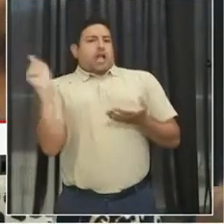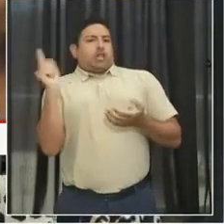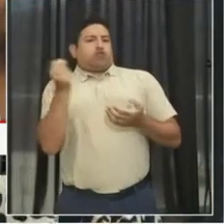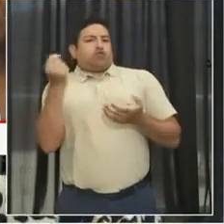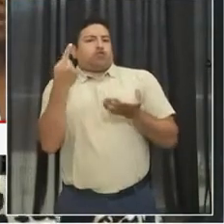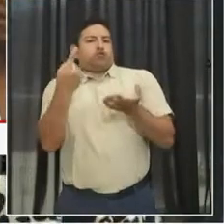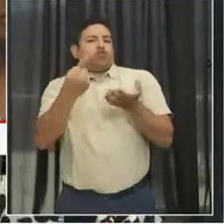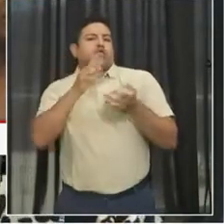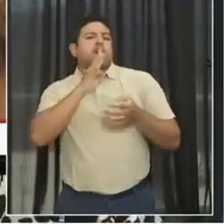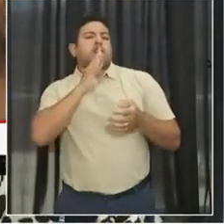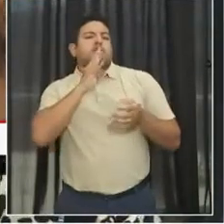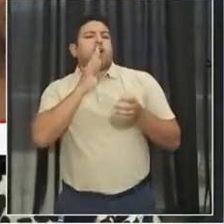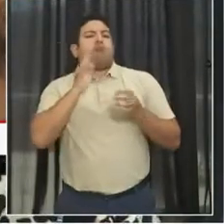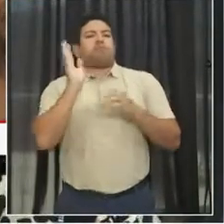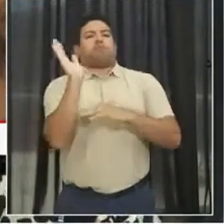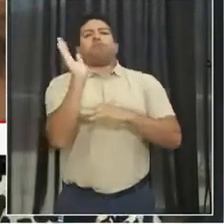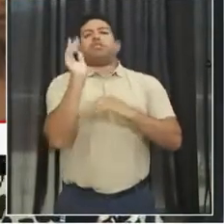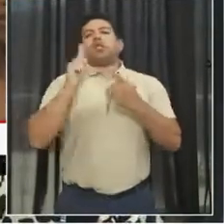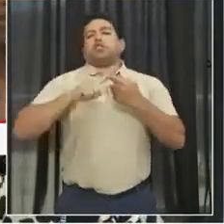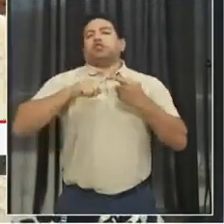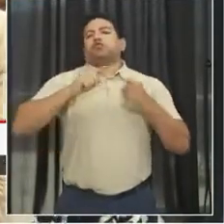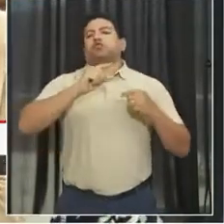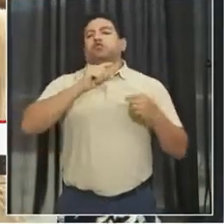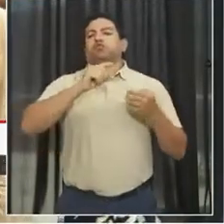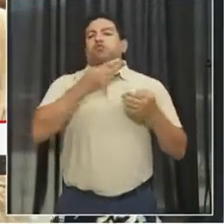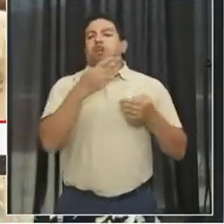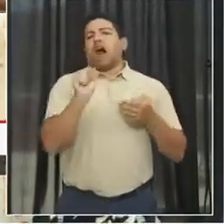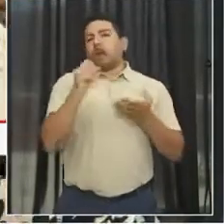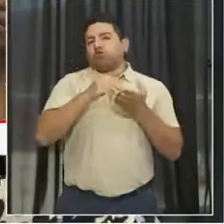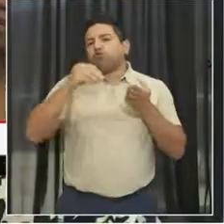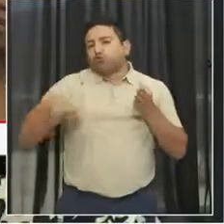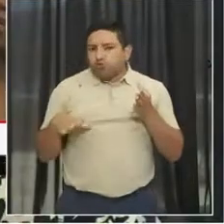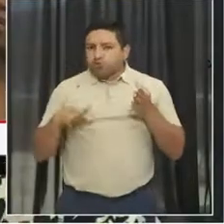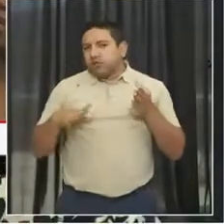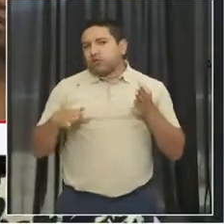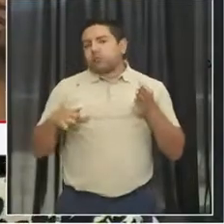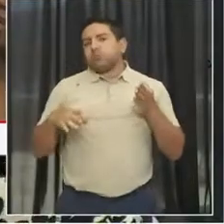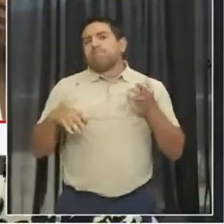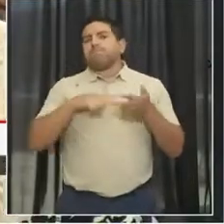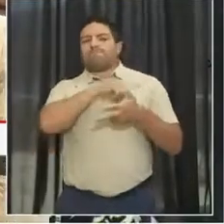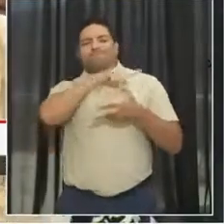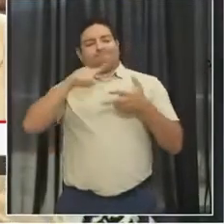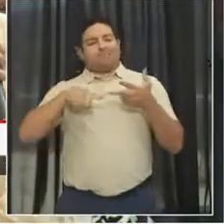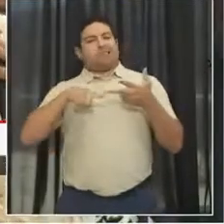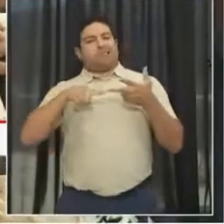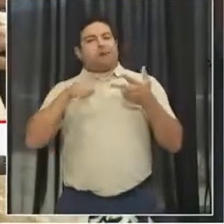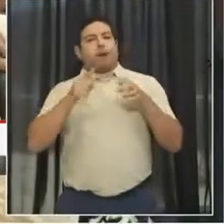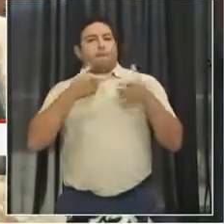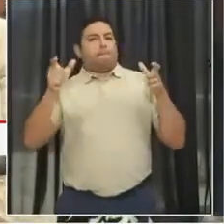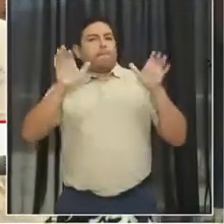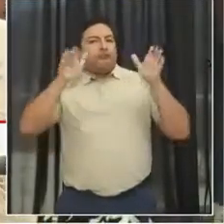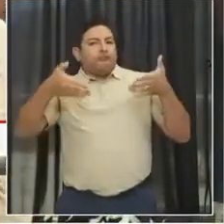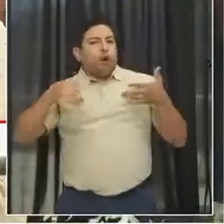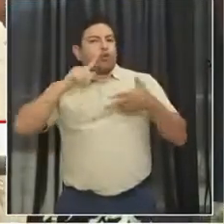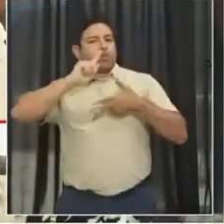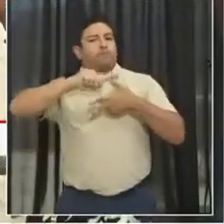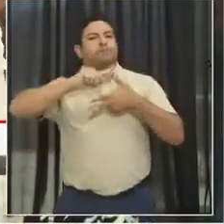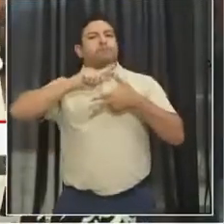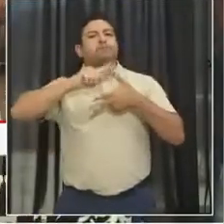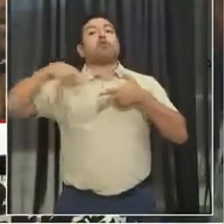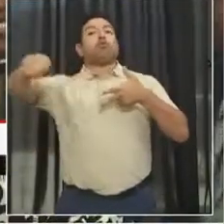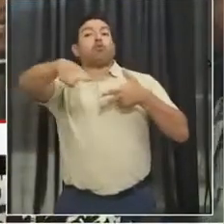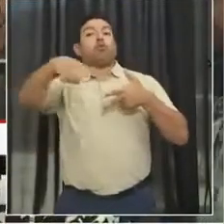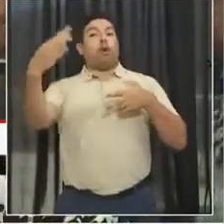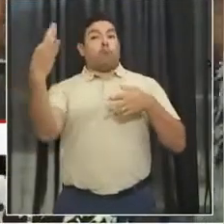kids. Let me just say three big things that you told me to stay focused on. You told me to stay